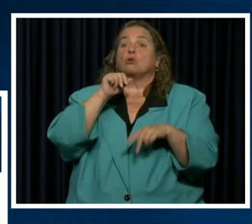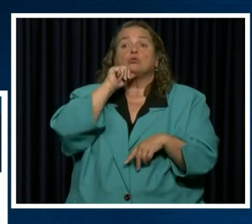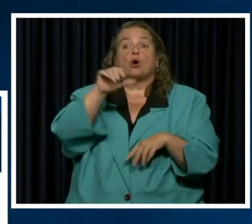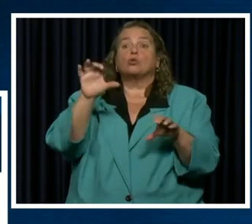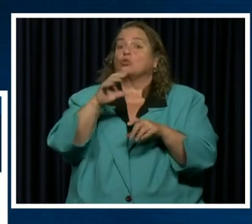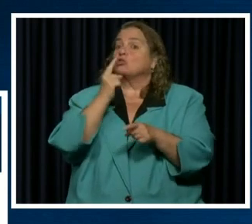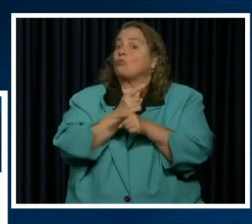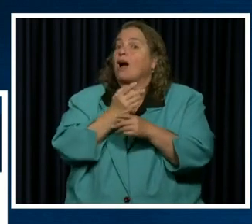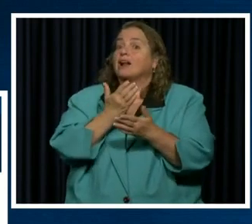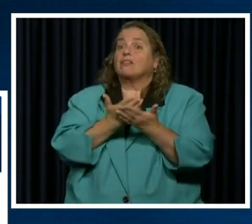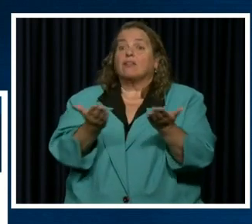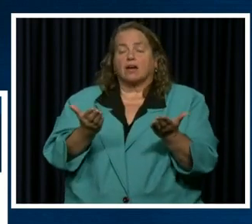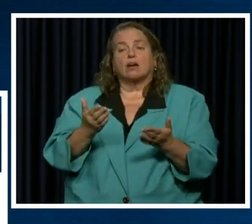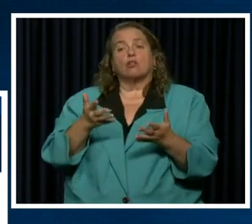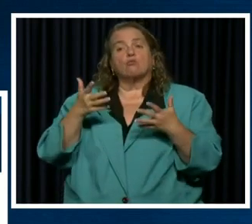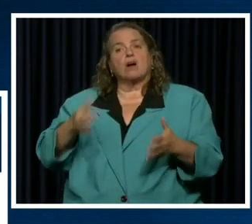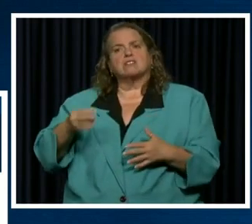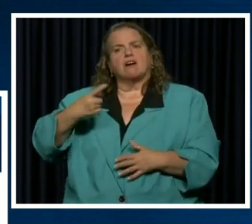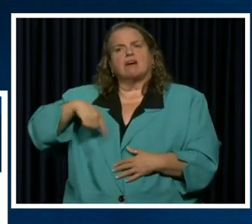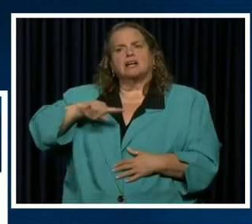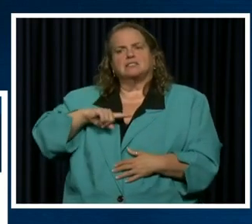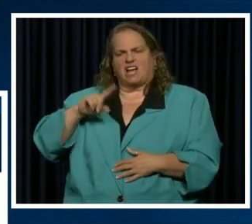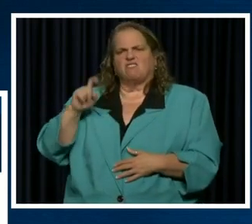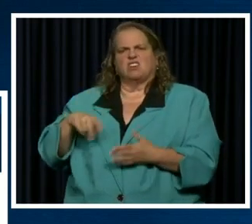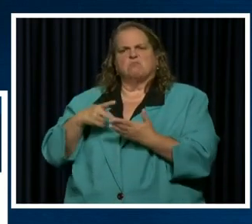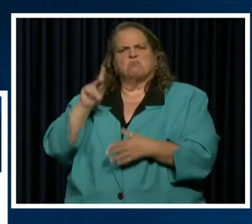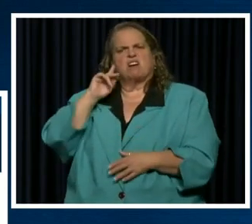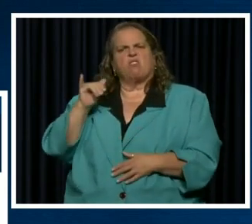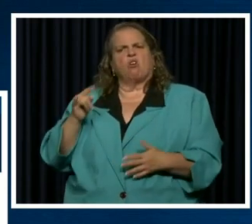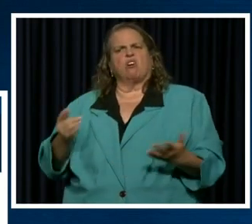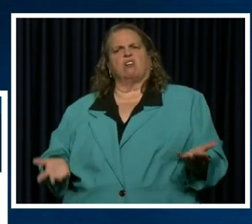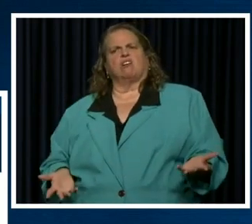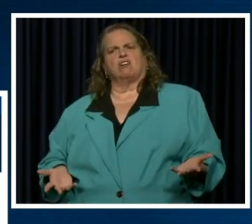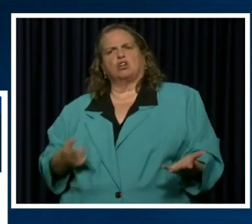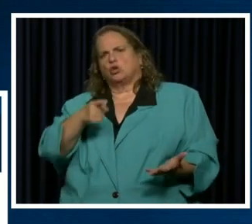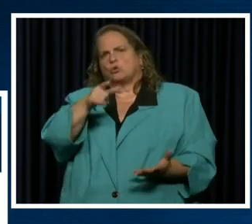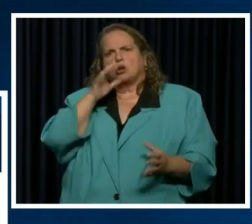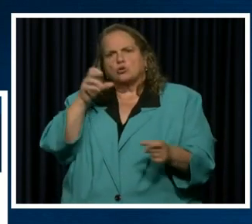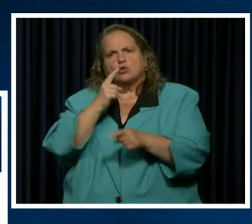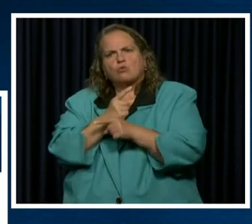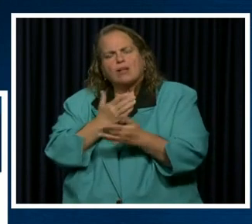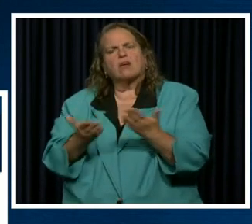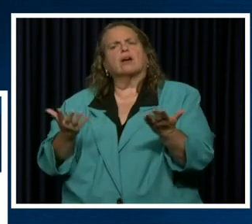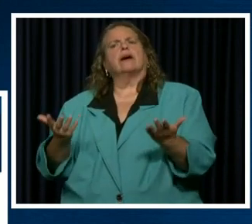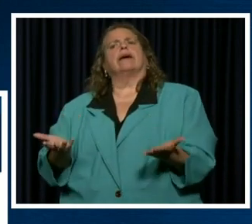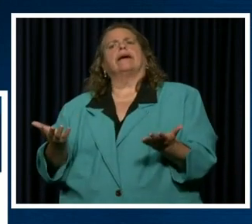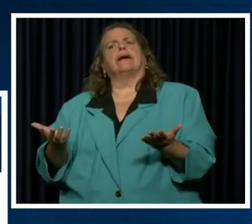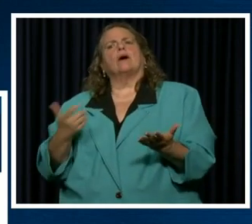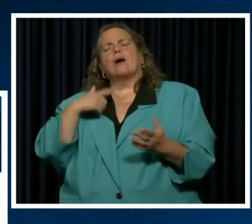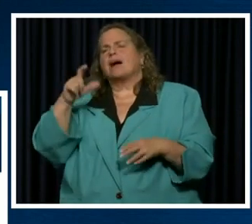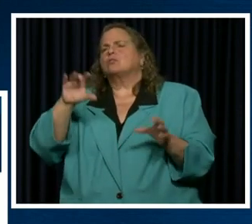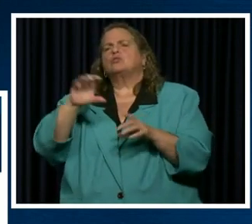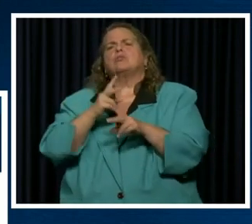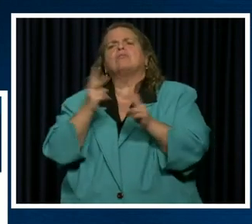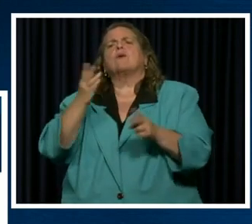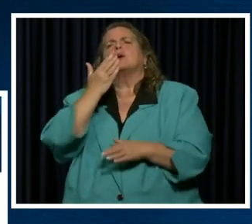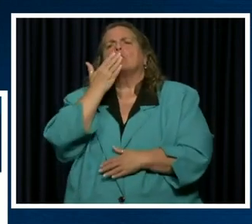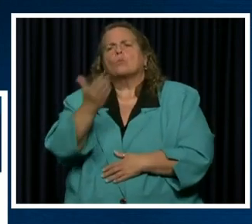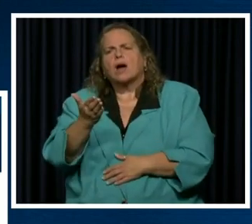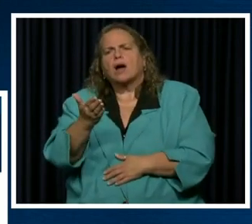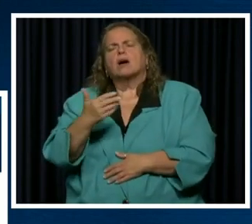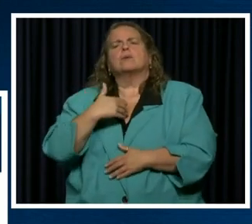guess what? The rest of us pay for it. But if we all do the right thing, we can do this really, really well. And I think we can move forward